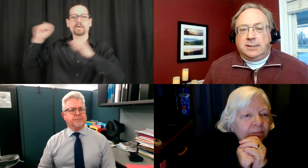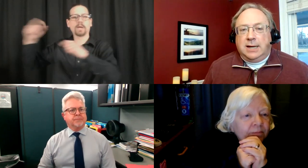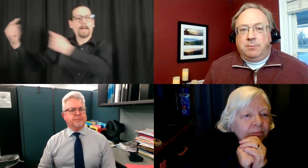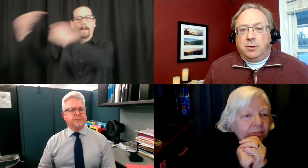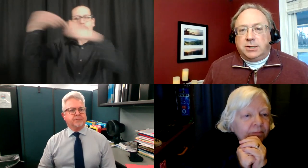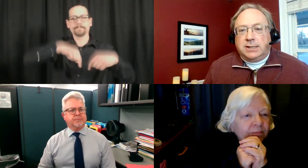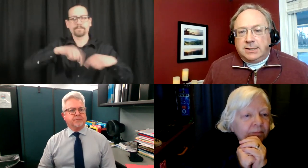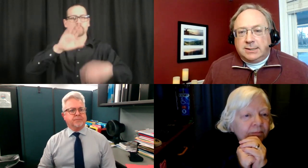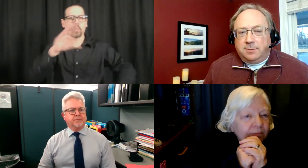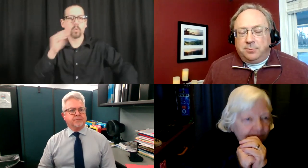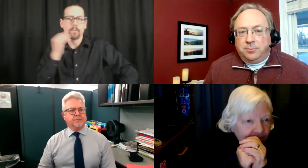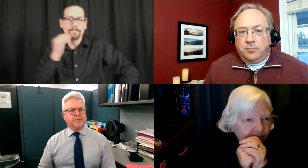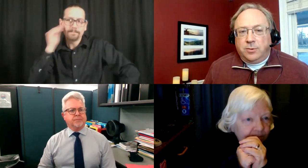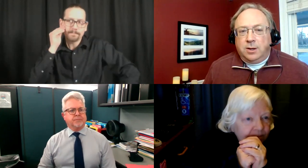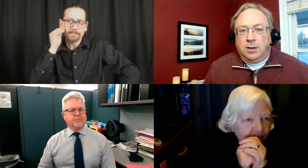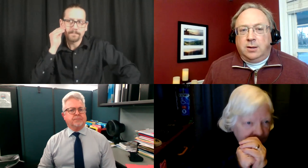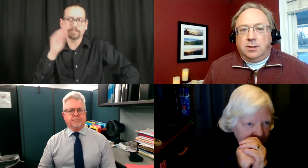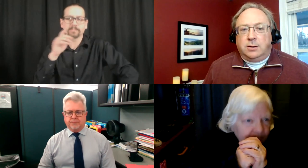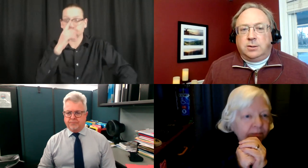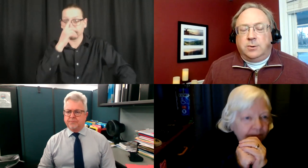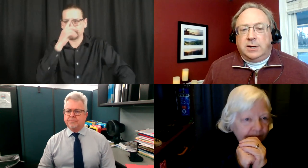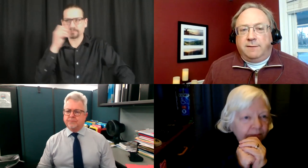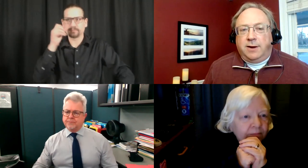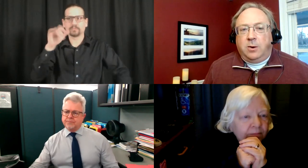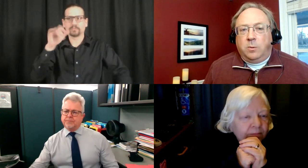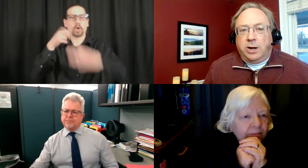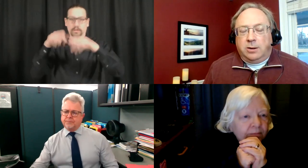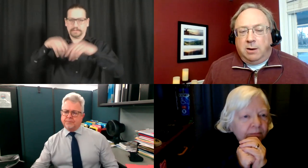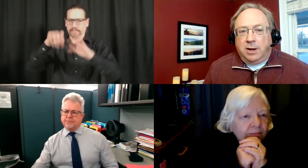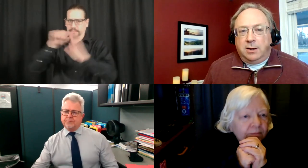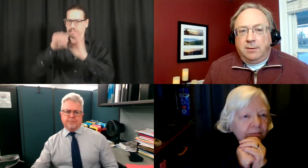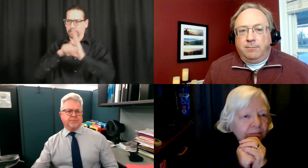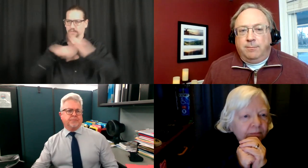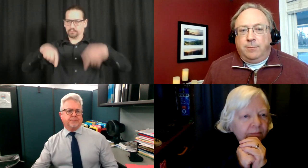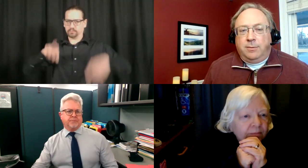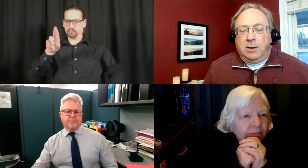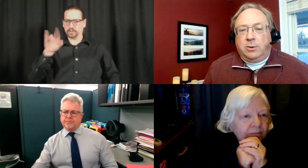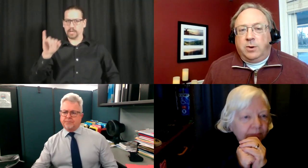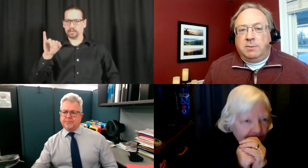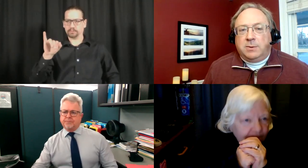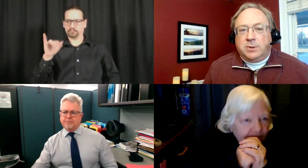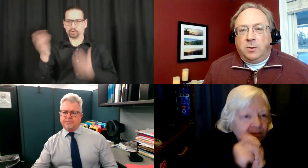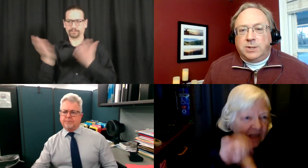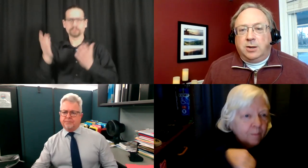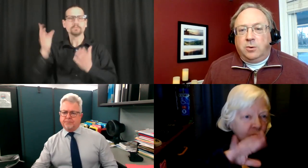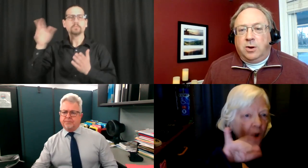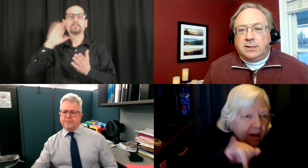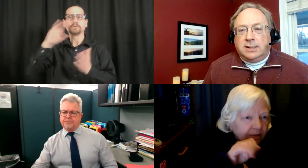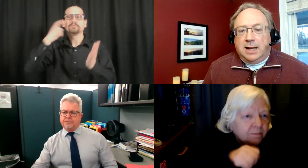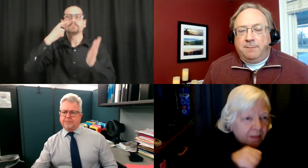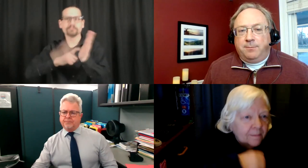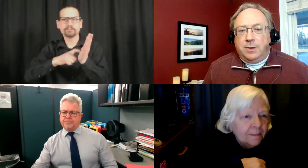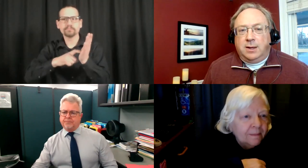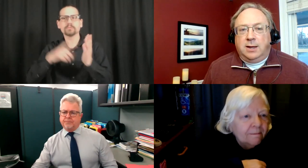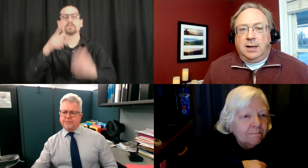It's in the state purchasing system to identify a home care company that would go into people's homes at no